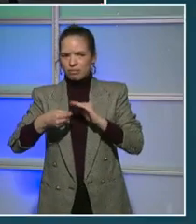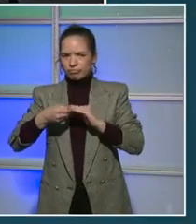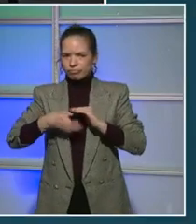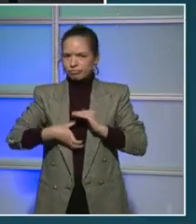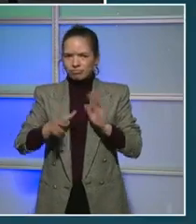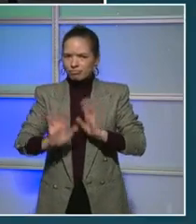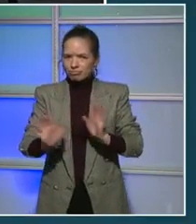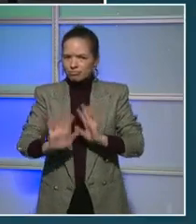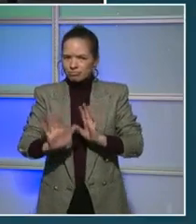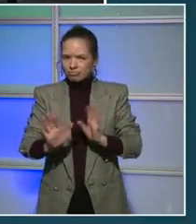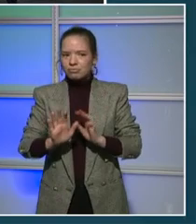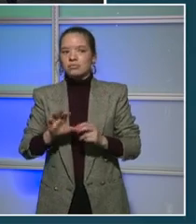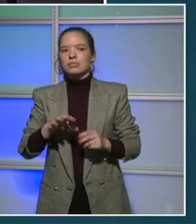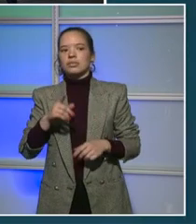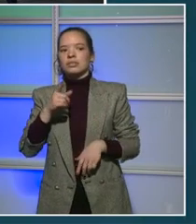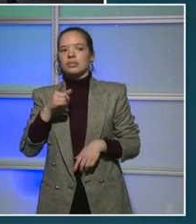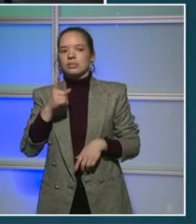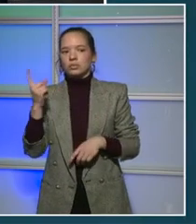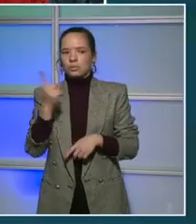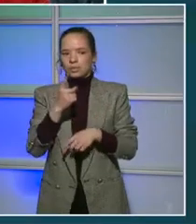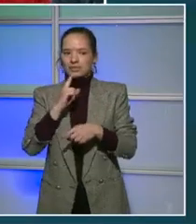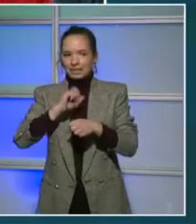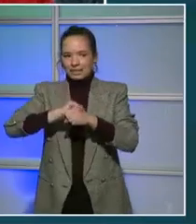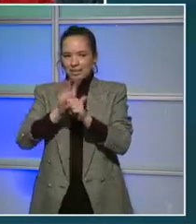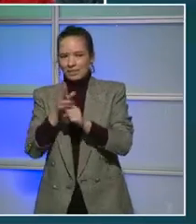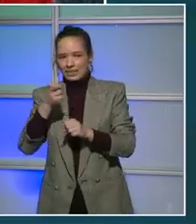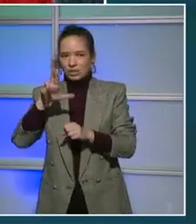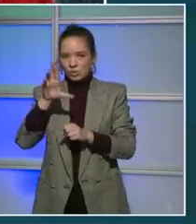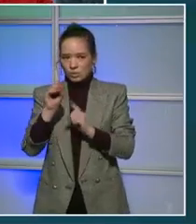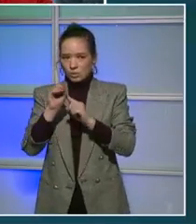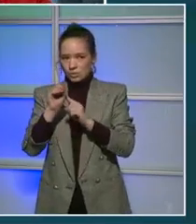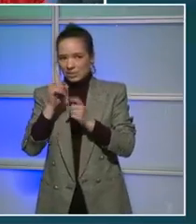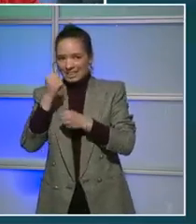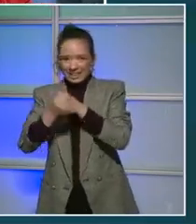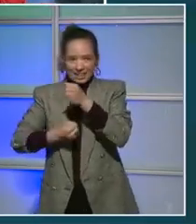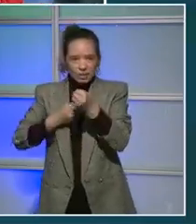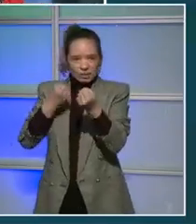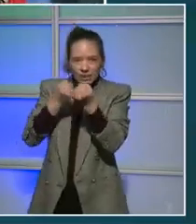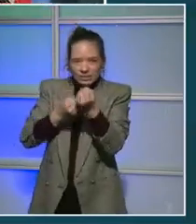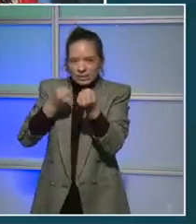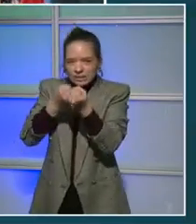over to our COVID hero that advocated the strongest for you in there.